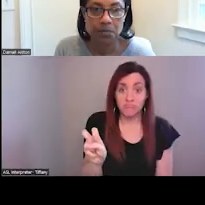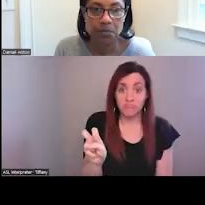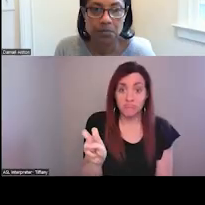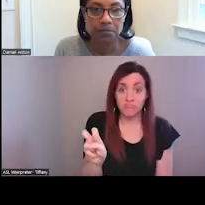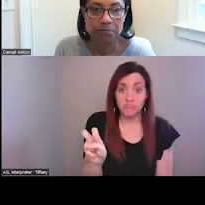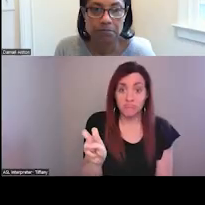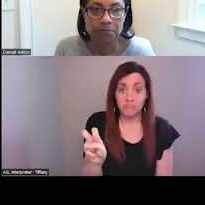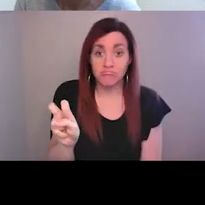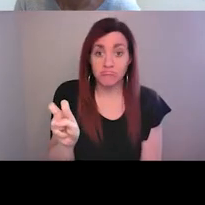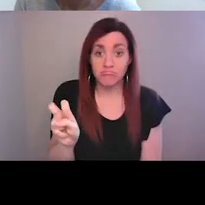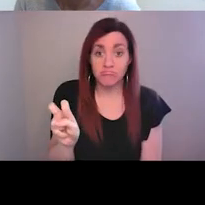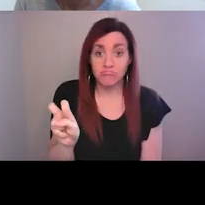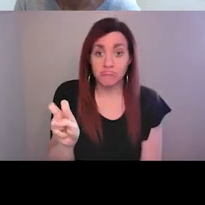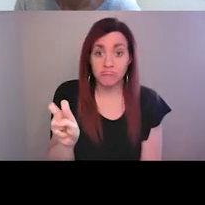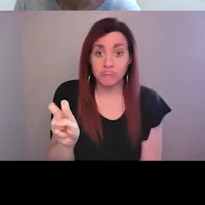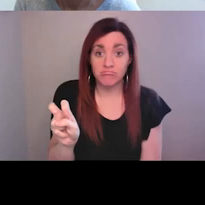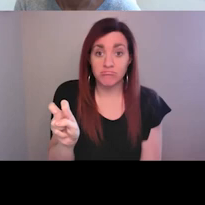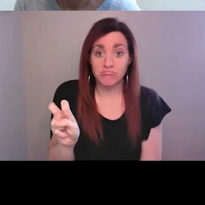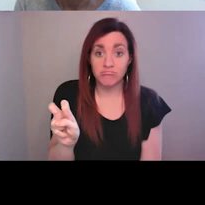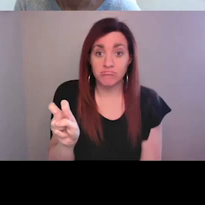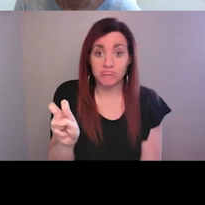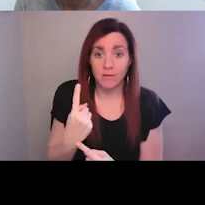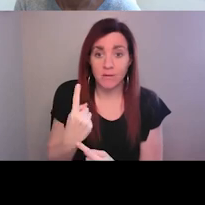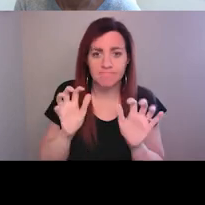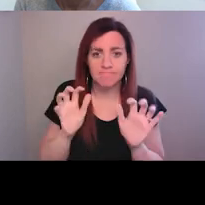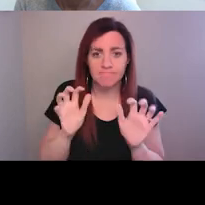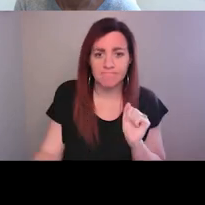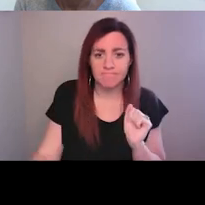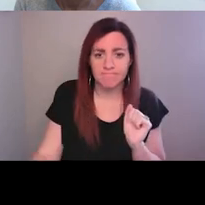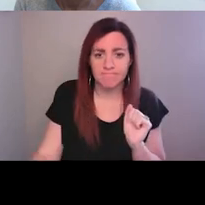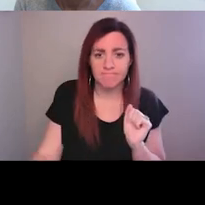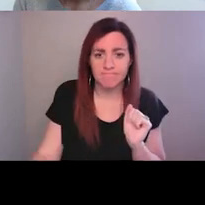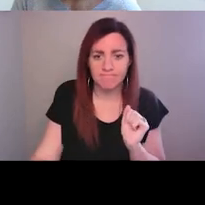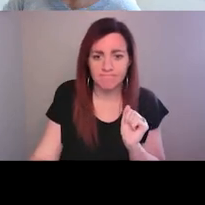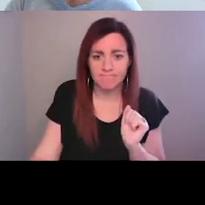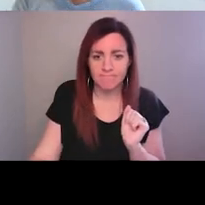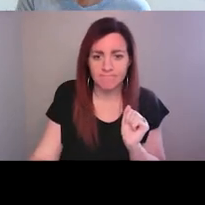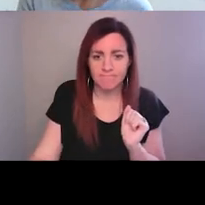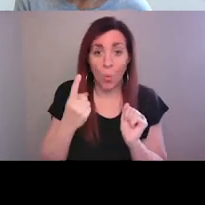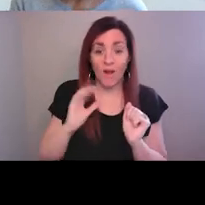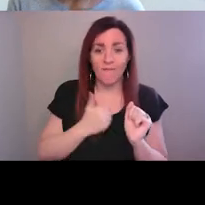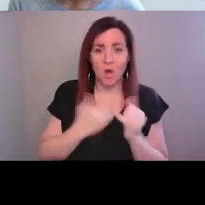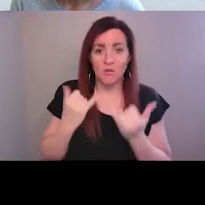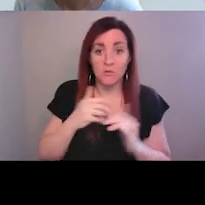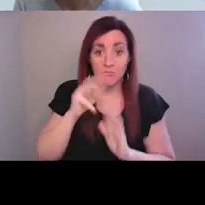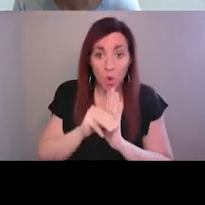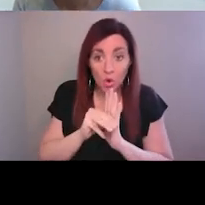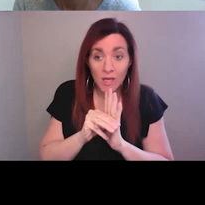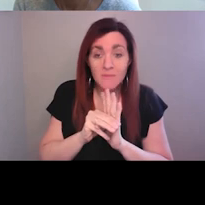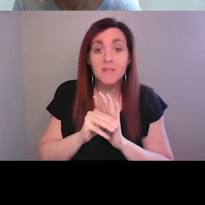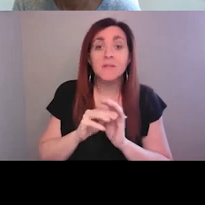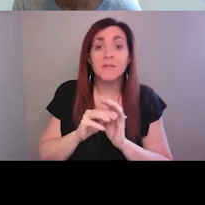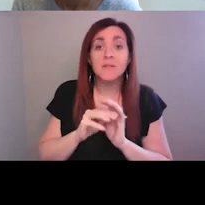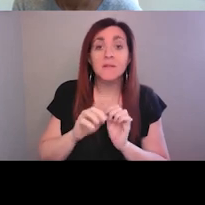longest standing programs. And RI International got that basically because there were several